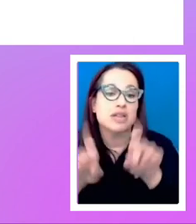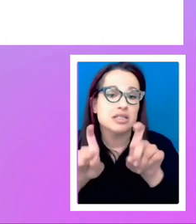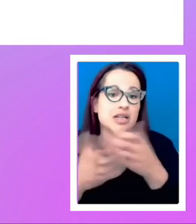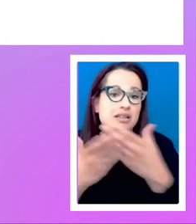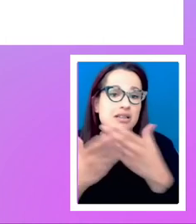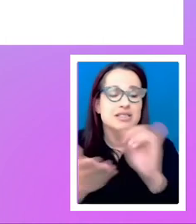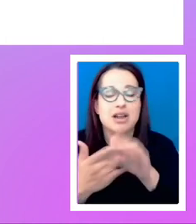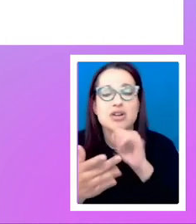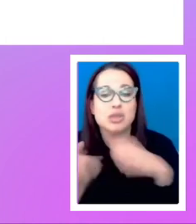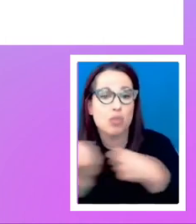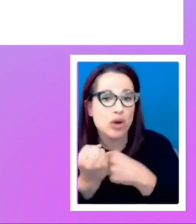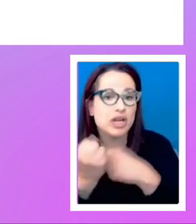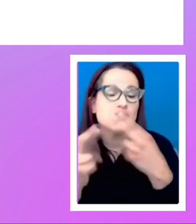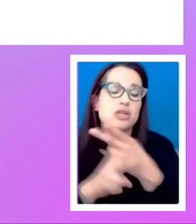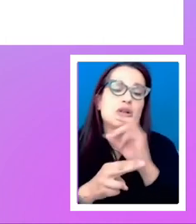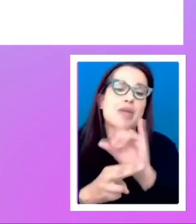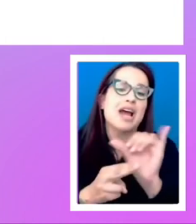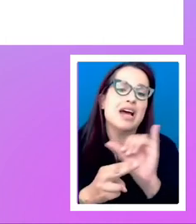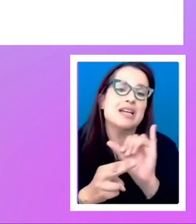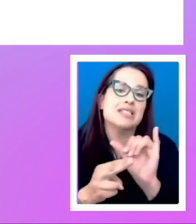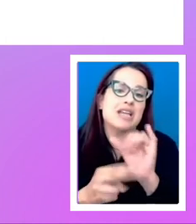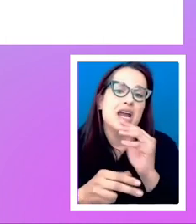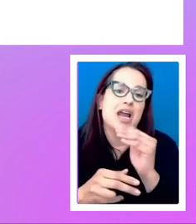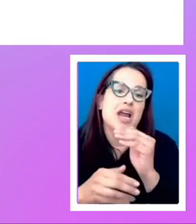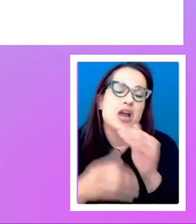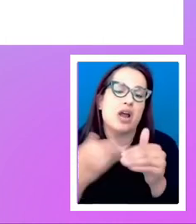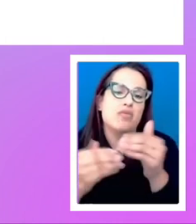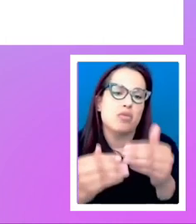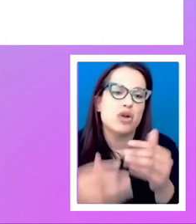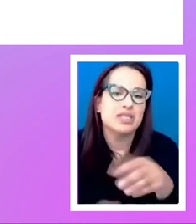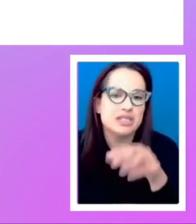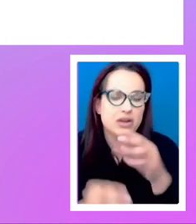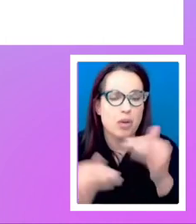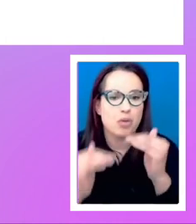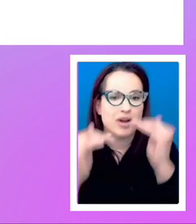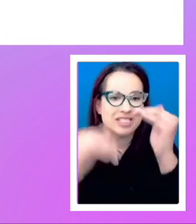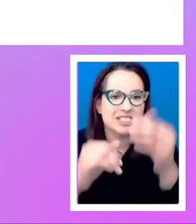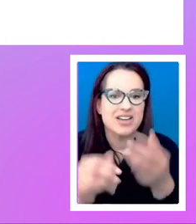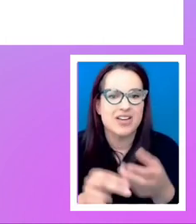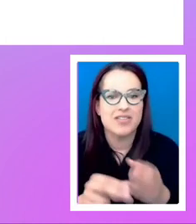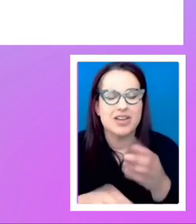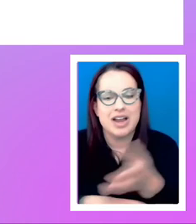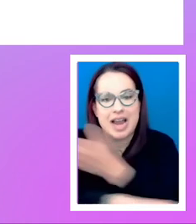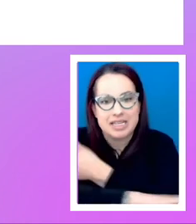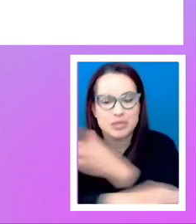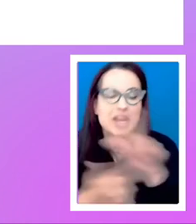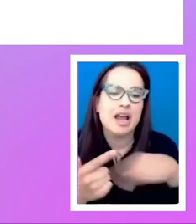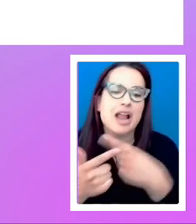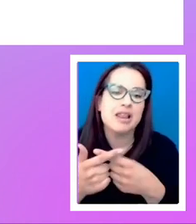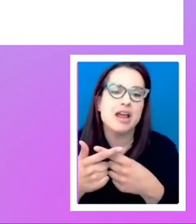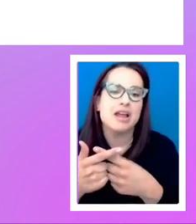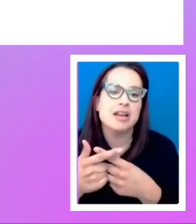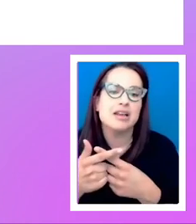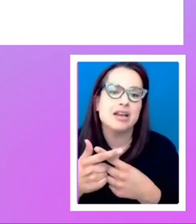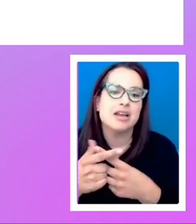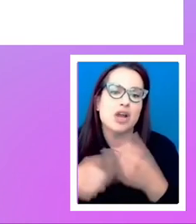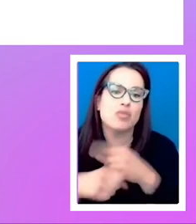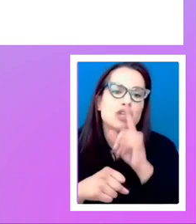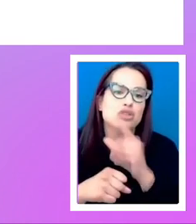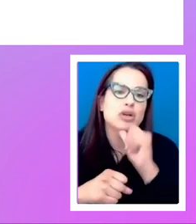supported and using them as a progressive enhancement and knowing that then there's none of that's going to leak through to a browser that doesn't support it.